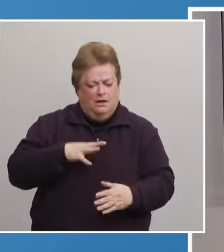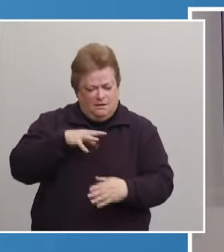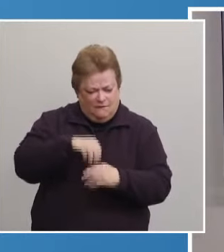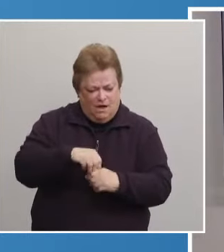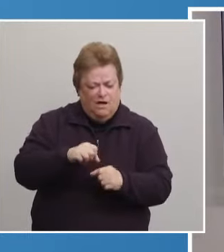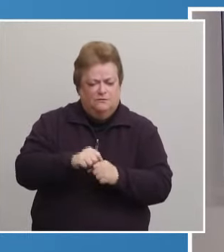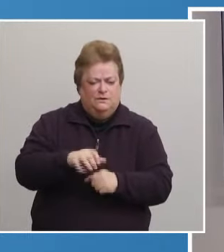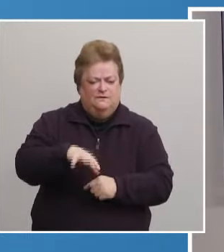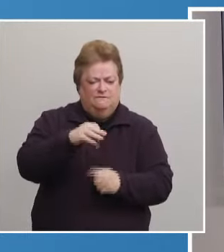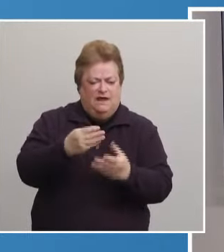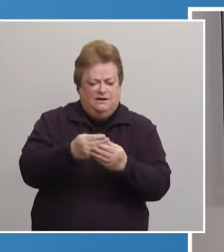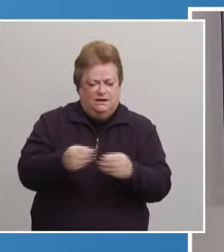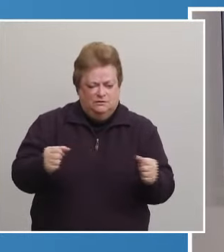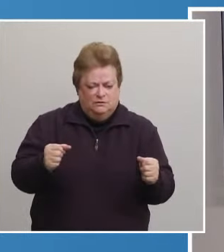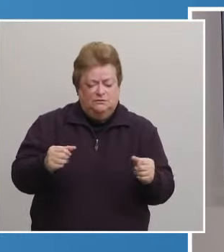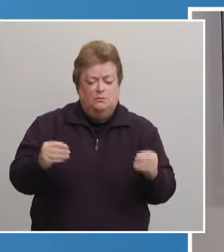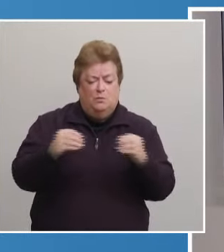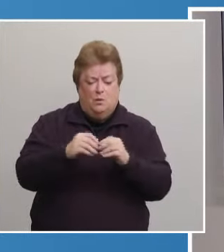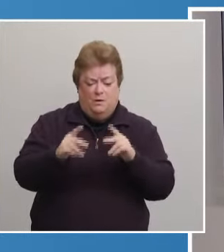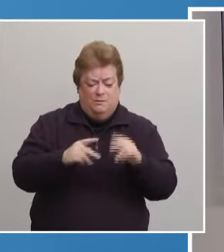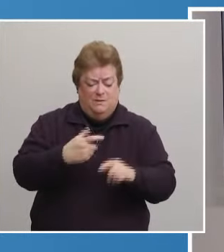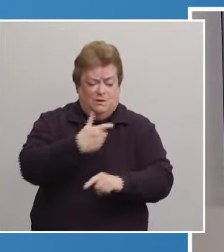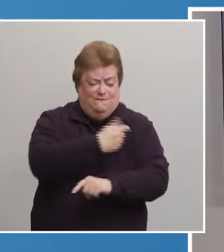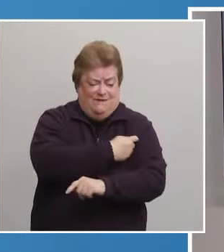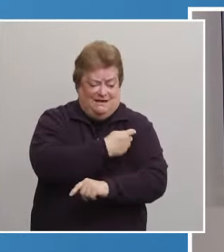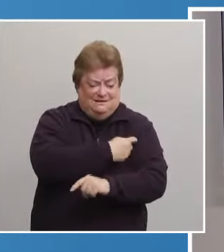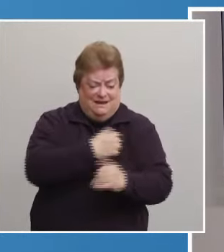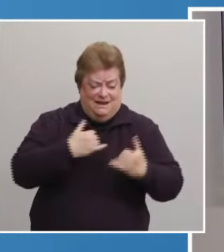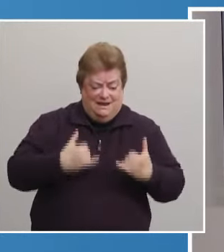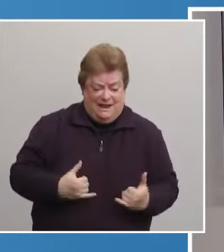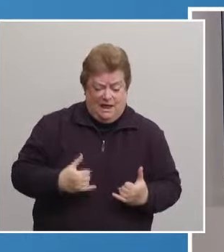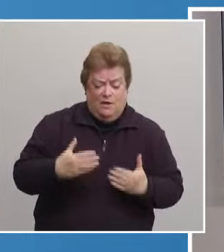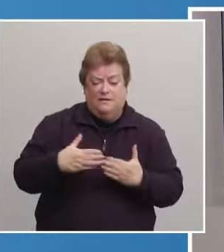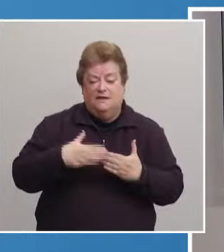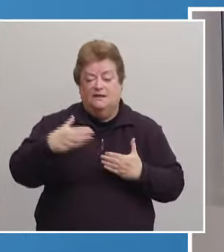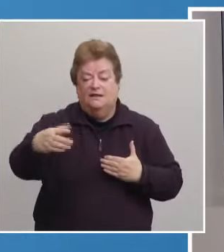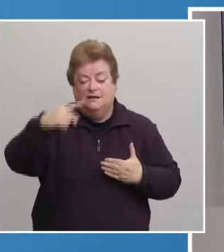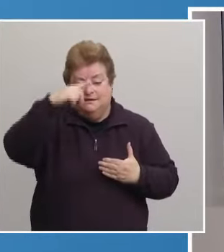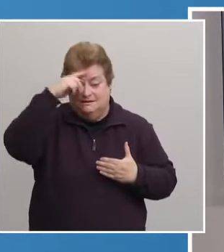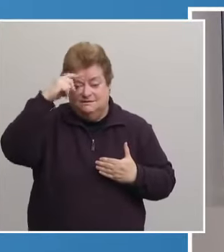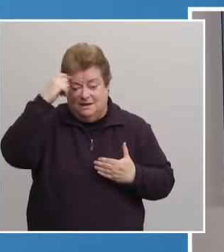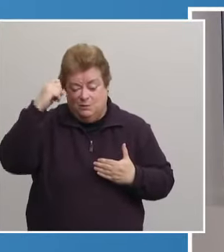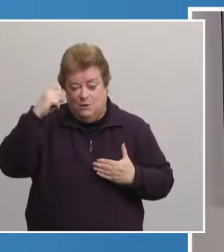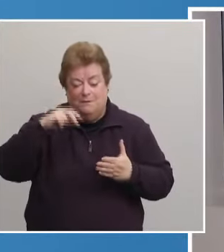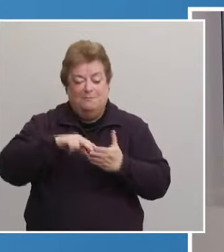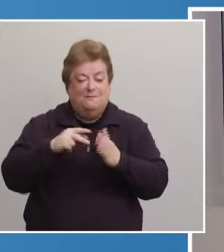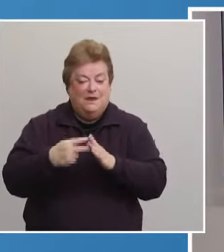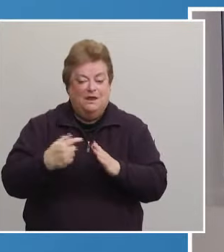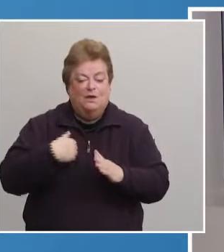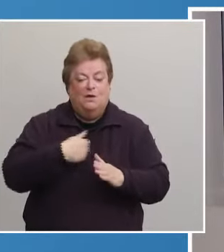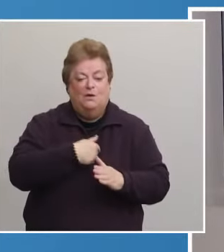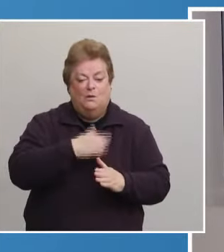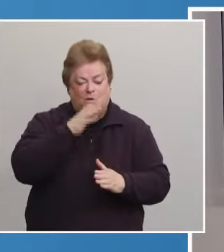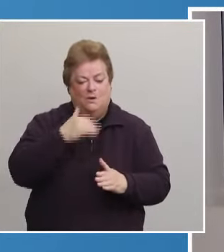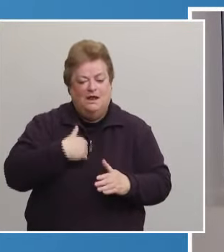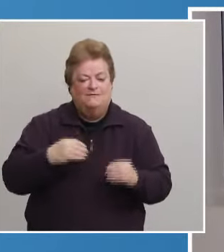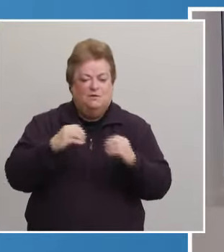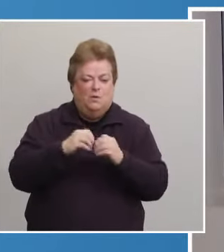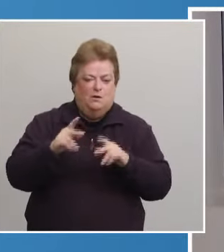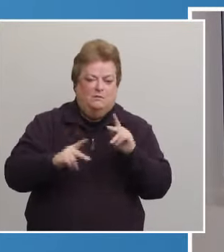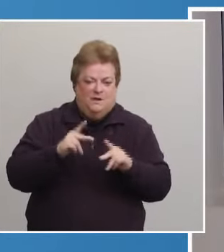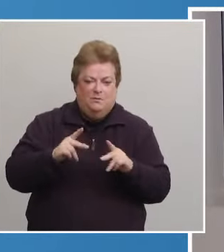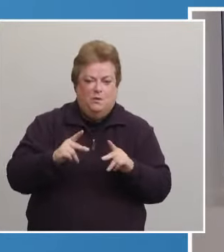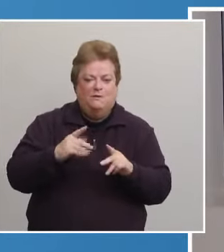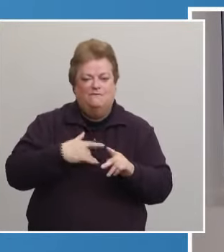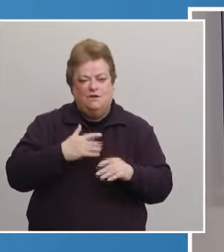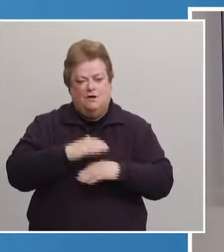The more people we get vaccinated now, when it comes time to, for summer, we'll have that many more people who can feel comfortable coming out and seeing our